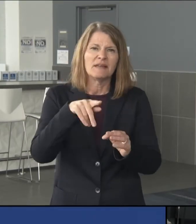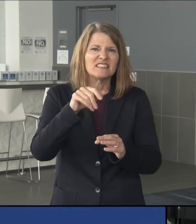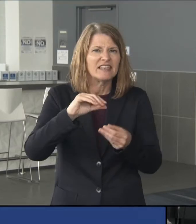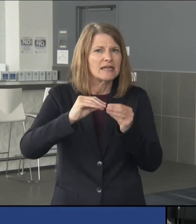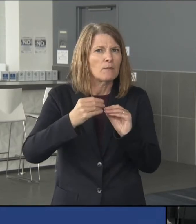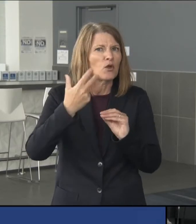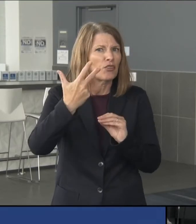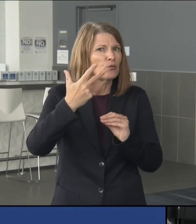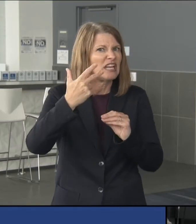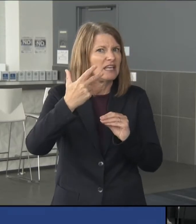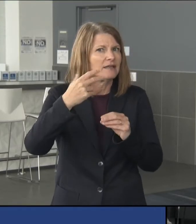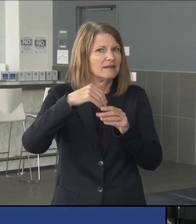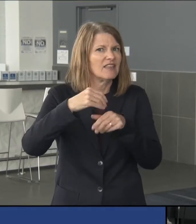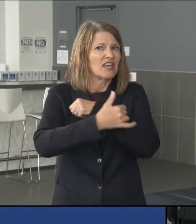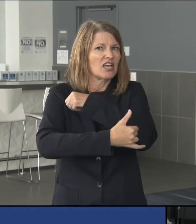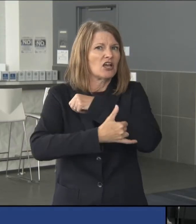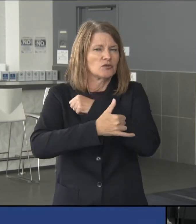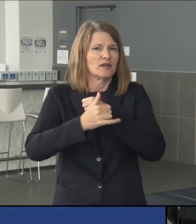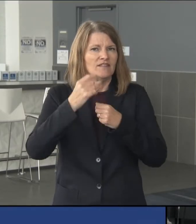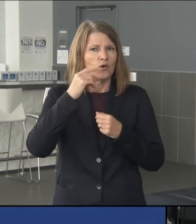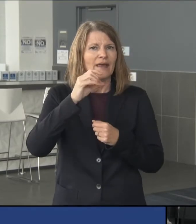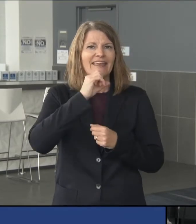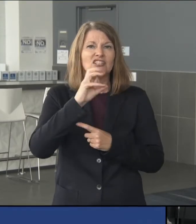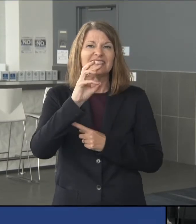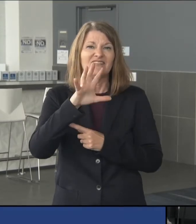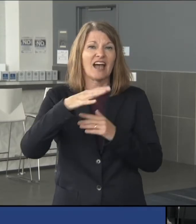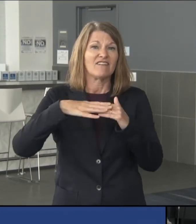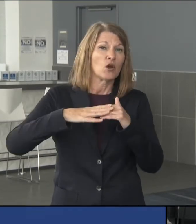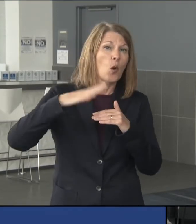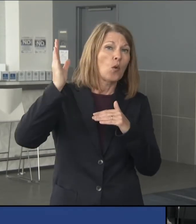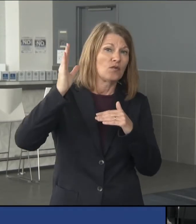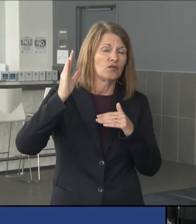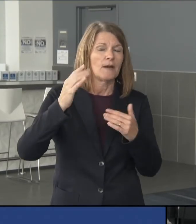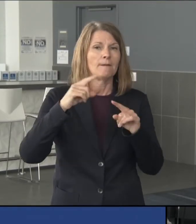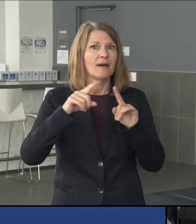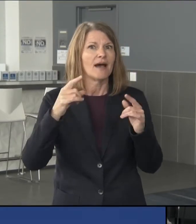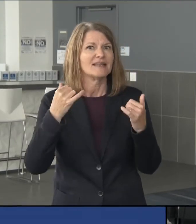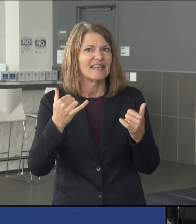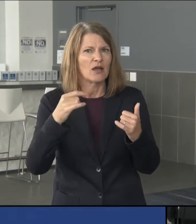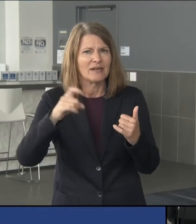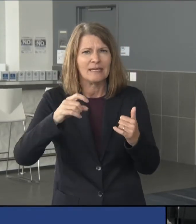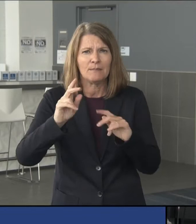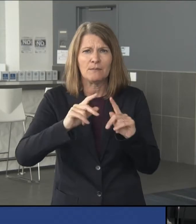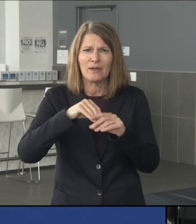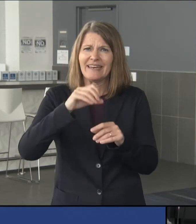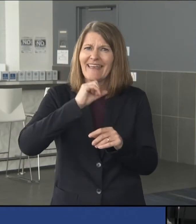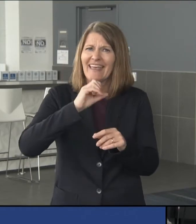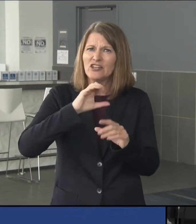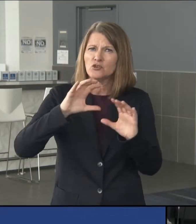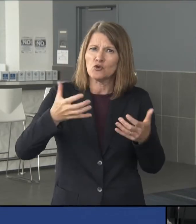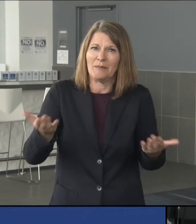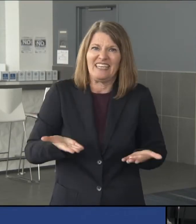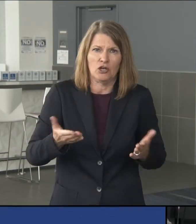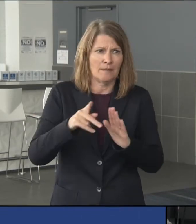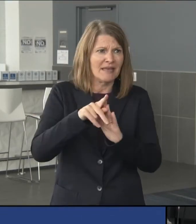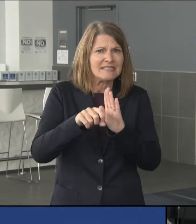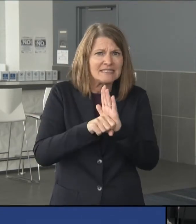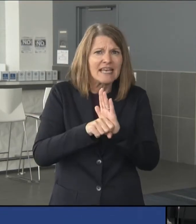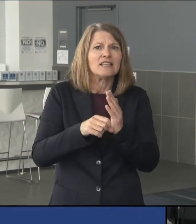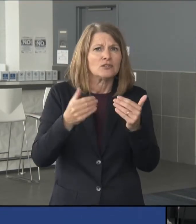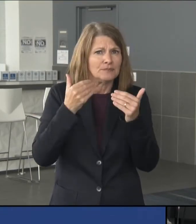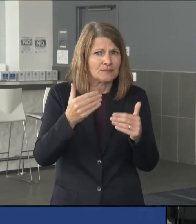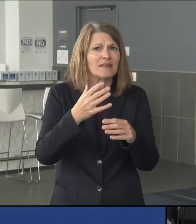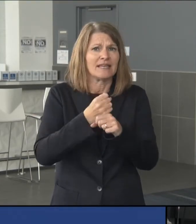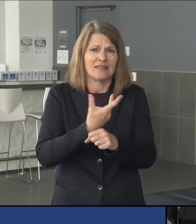in the country when it comes to the 65 and older population, but now we need folks in the age group here, Penn State, to get the vaccine.